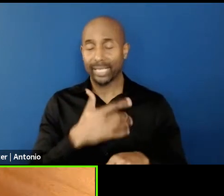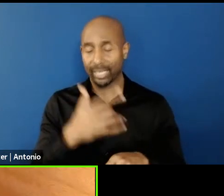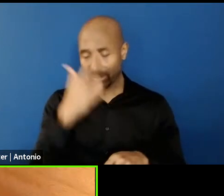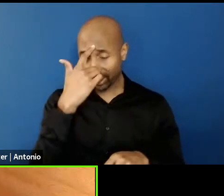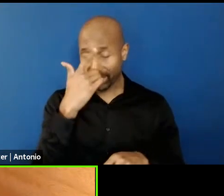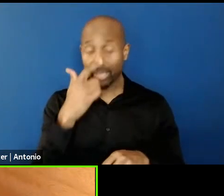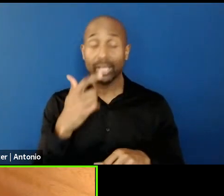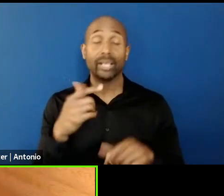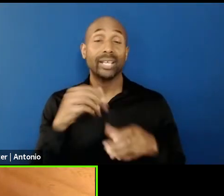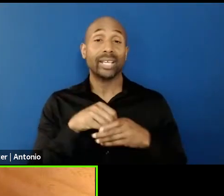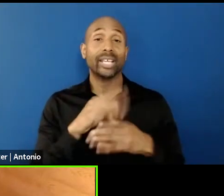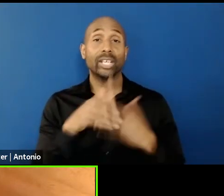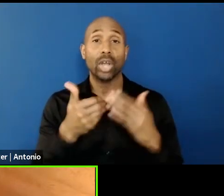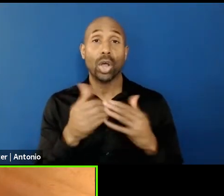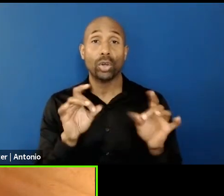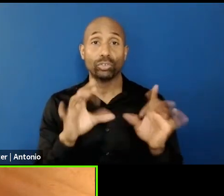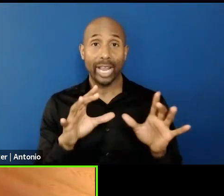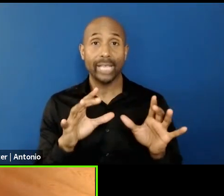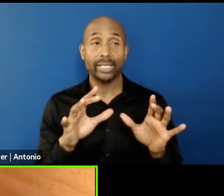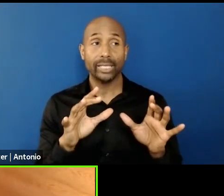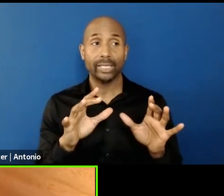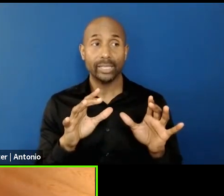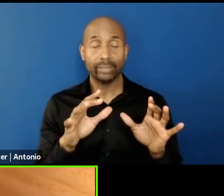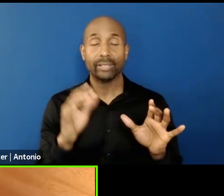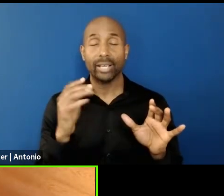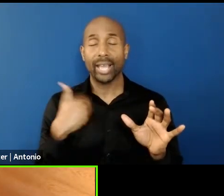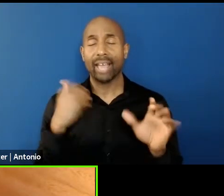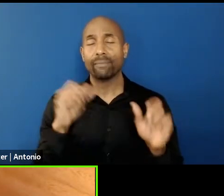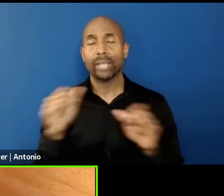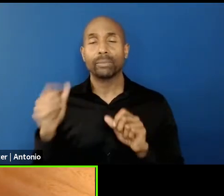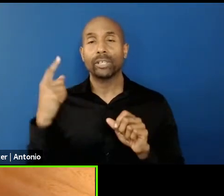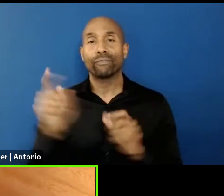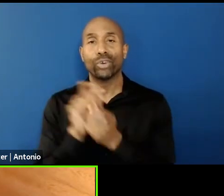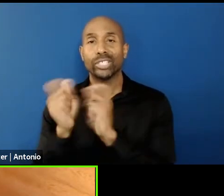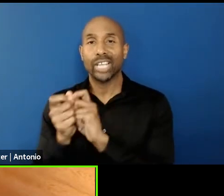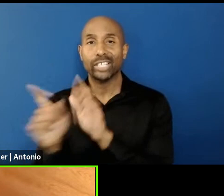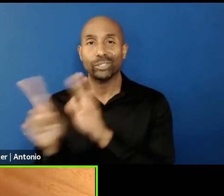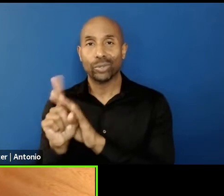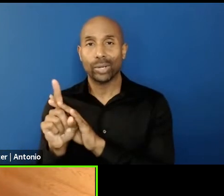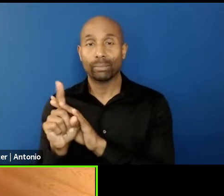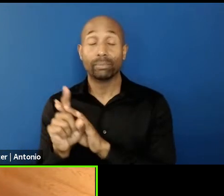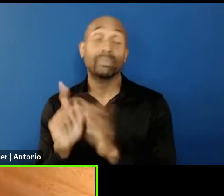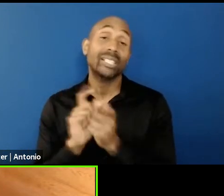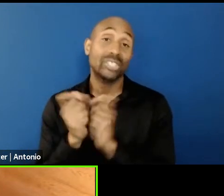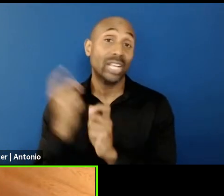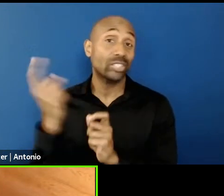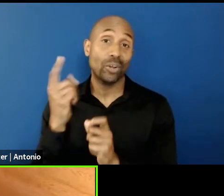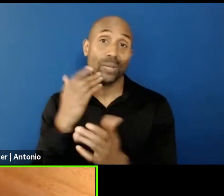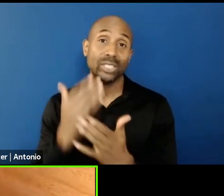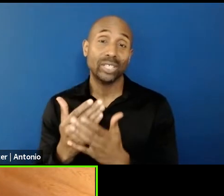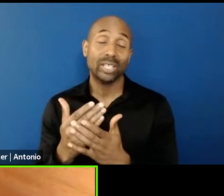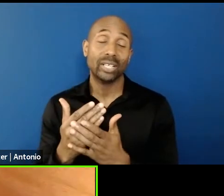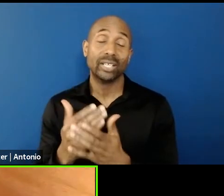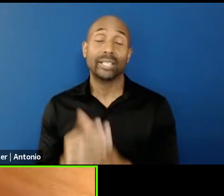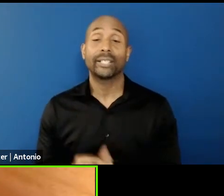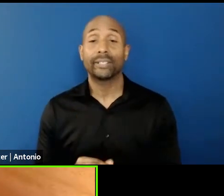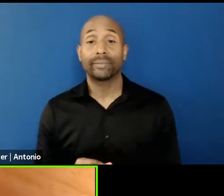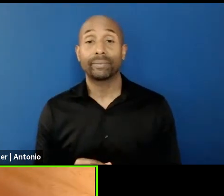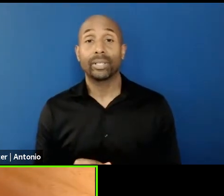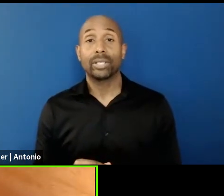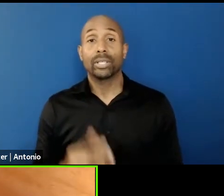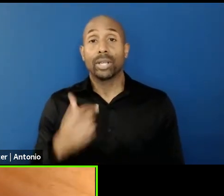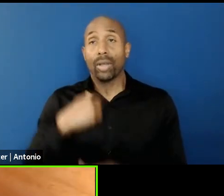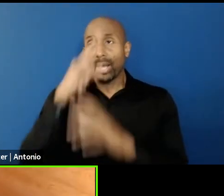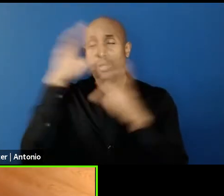changes, no? And changes are always good. and how I try to weight it is like, do I want to see the world